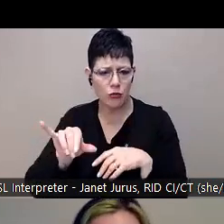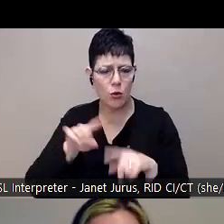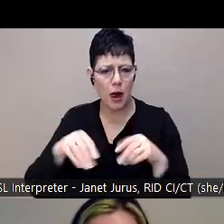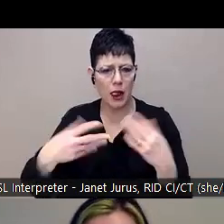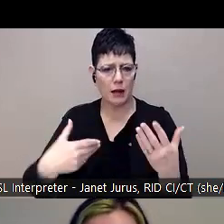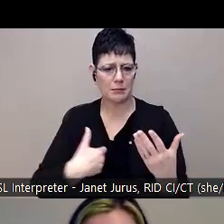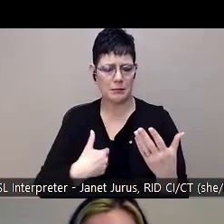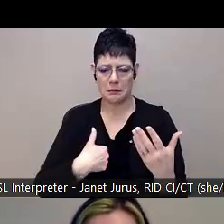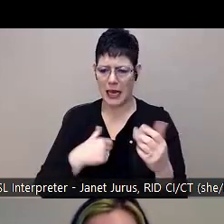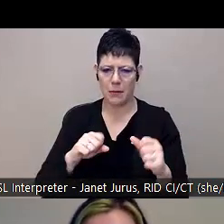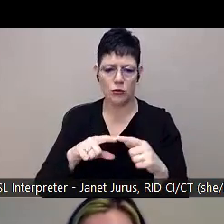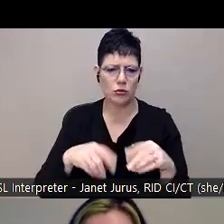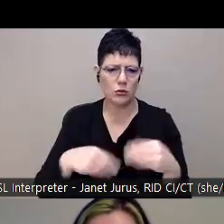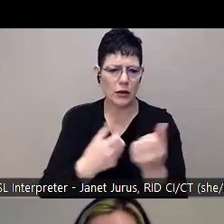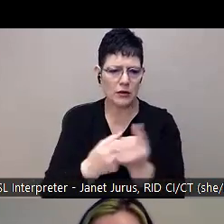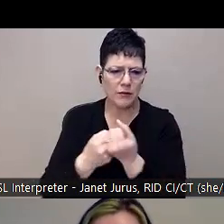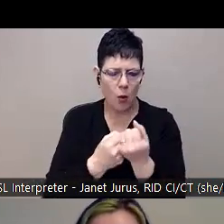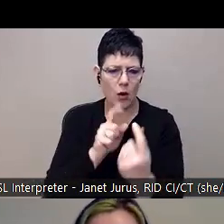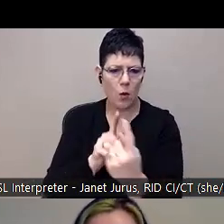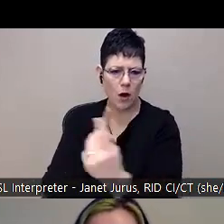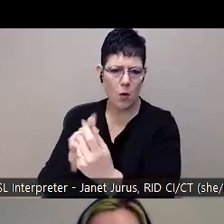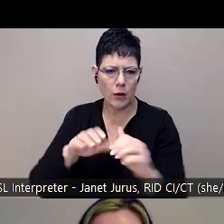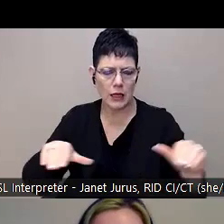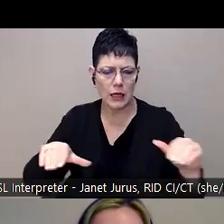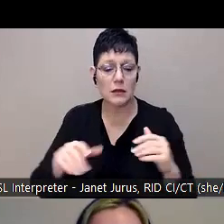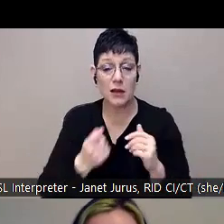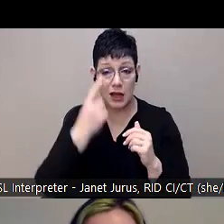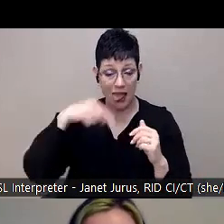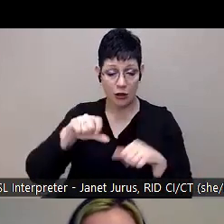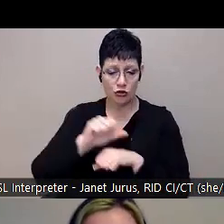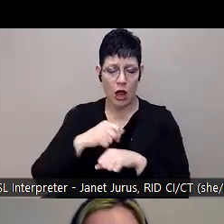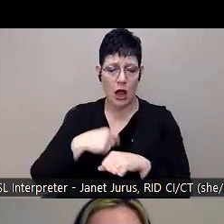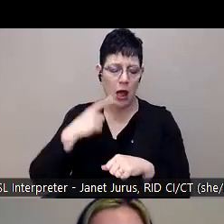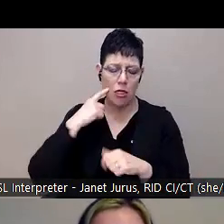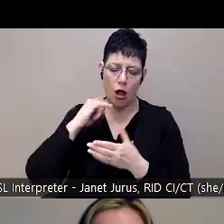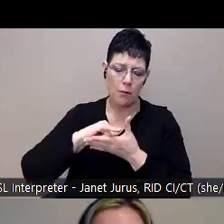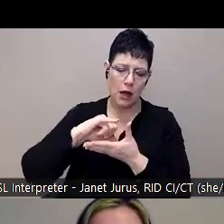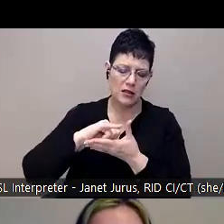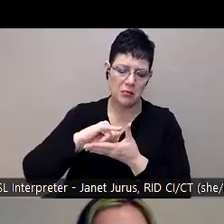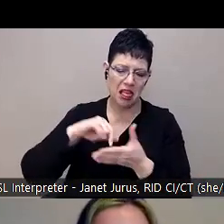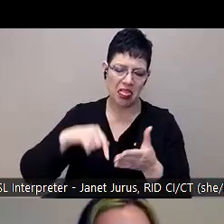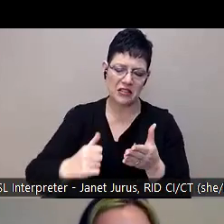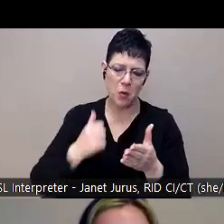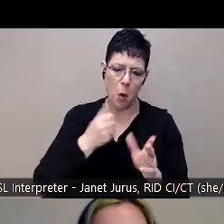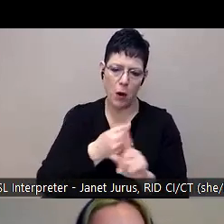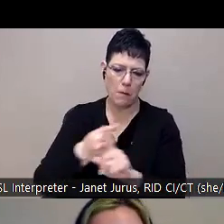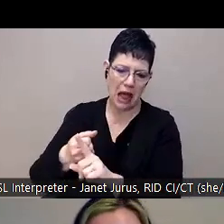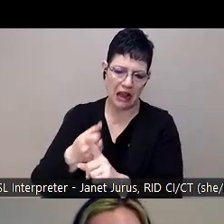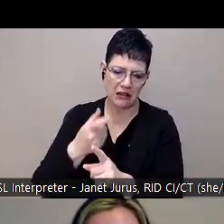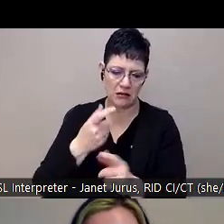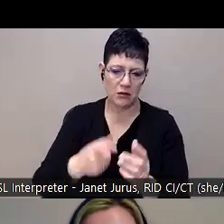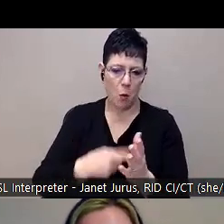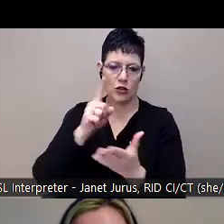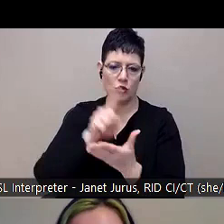I honestly, first, when I came into this position, I was like, there's no way this can make that big of a difference just one time a week, but it